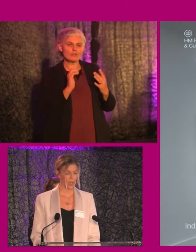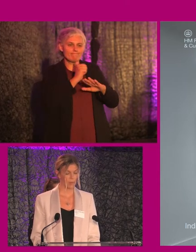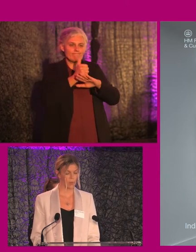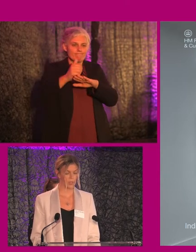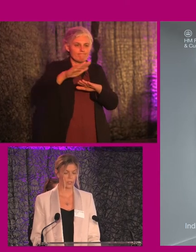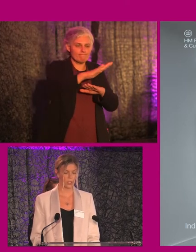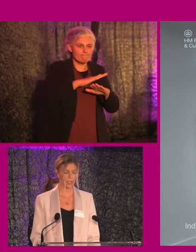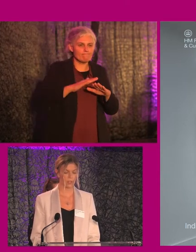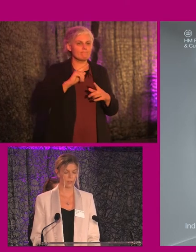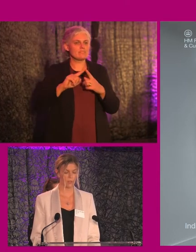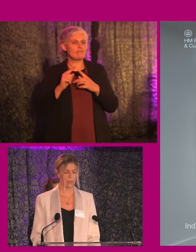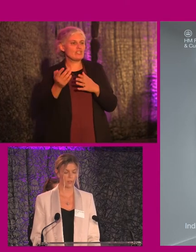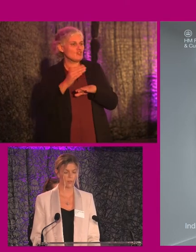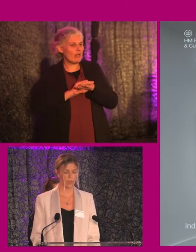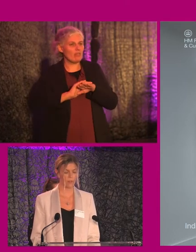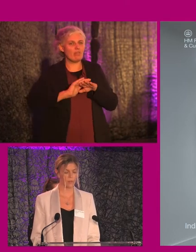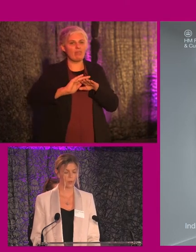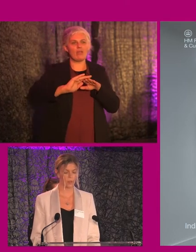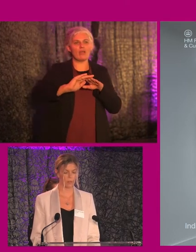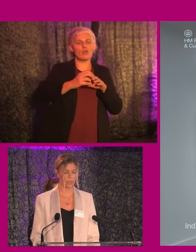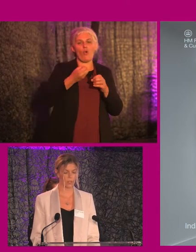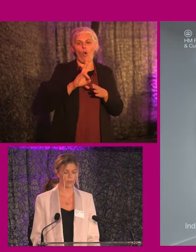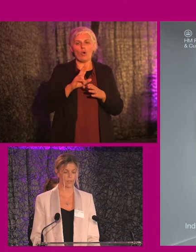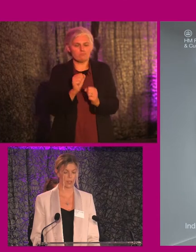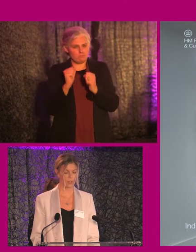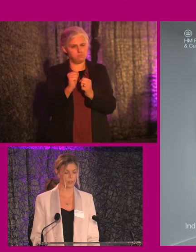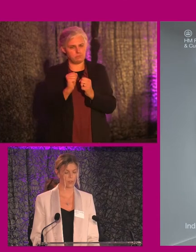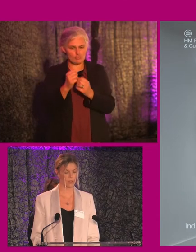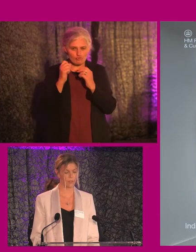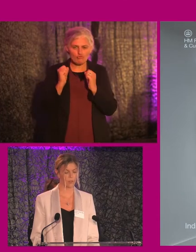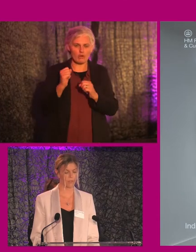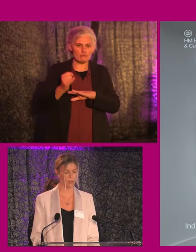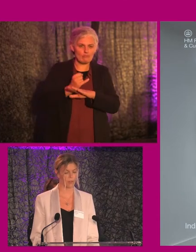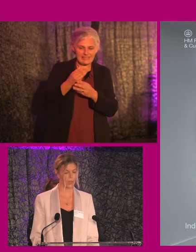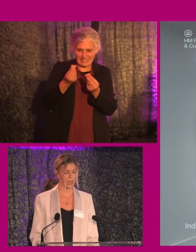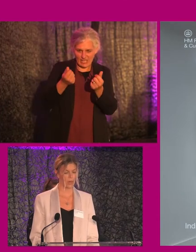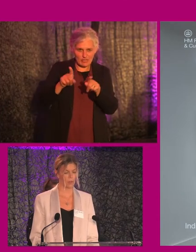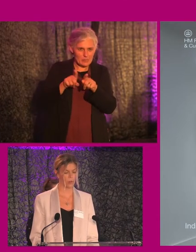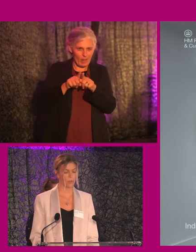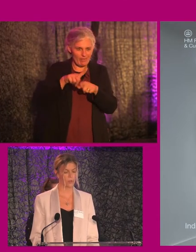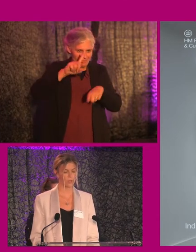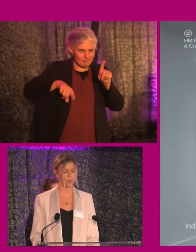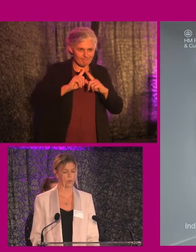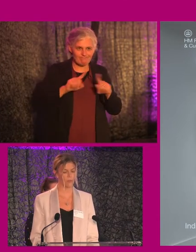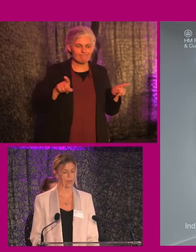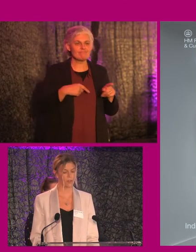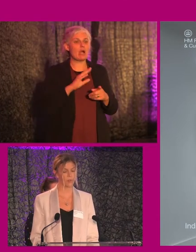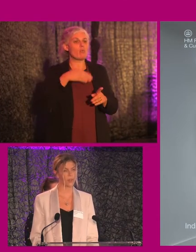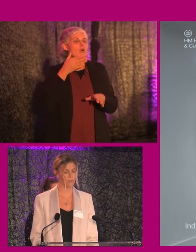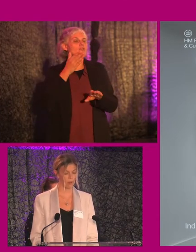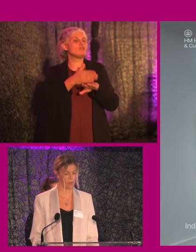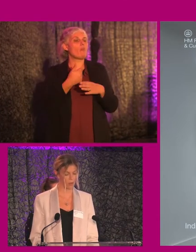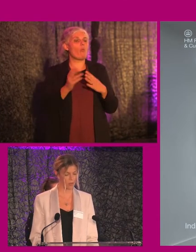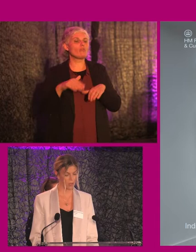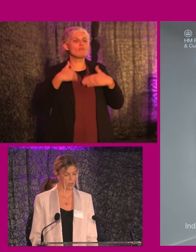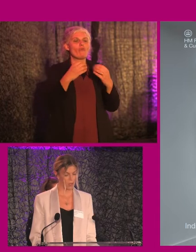from a calm, muted and gentle, to the varied, bold, and the richness of textures, and so forth. Our job was to attempt to provide something